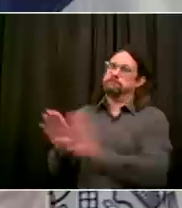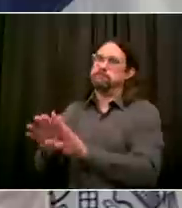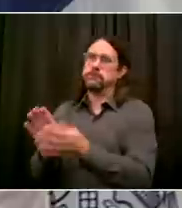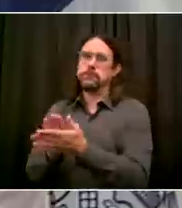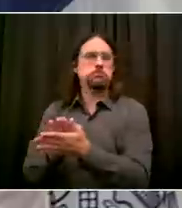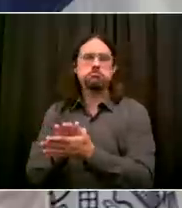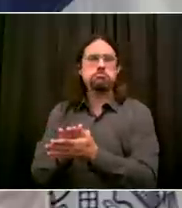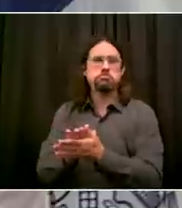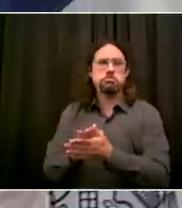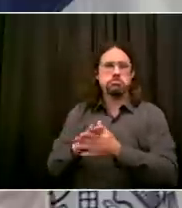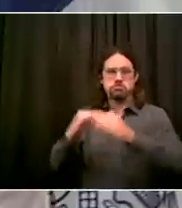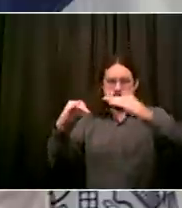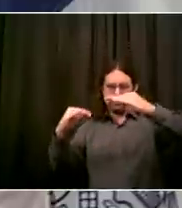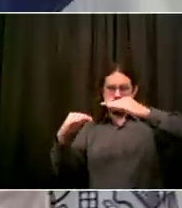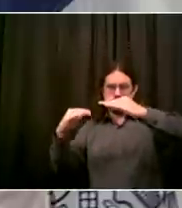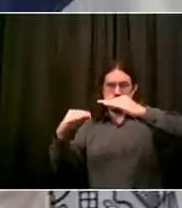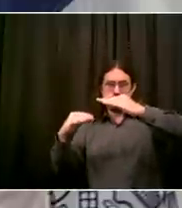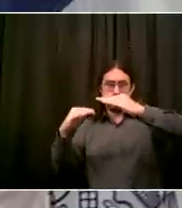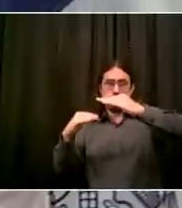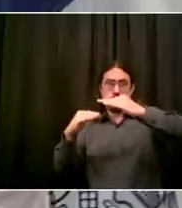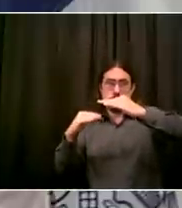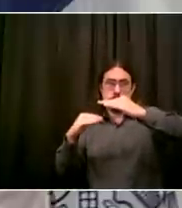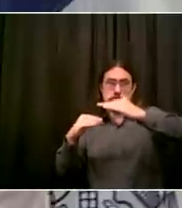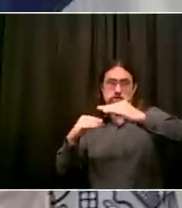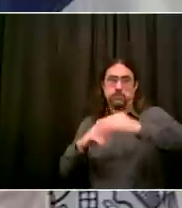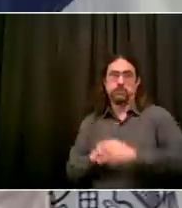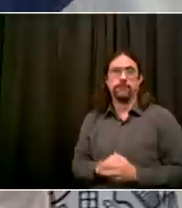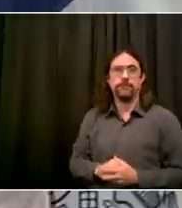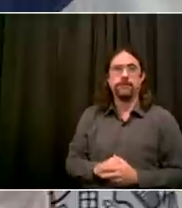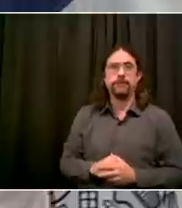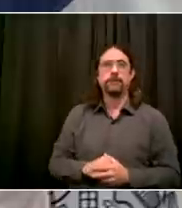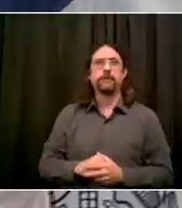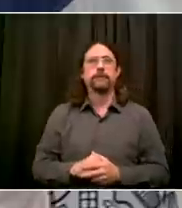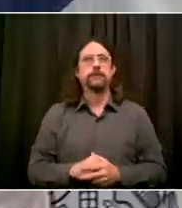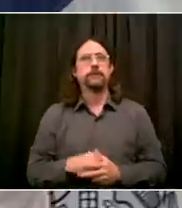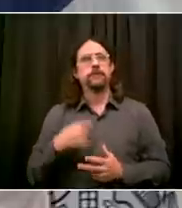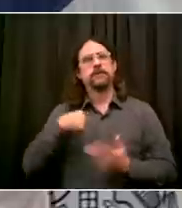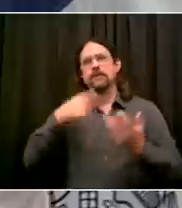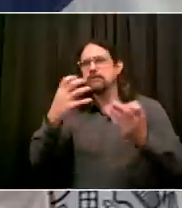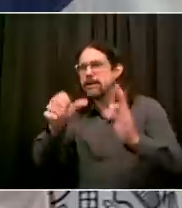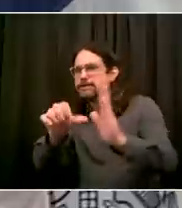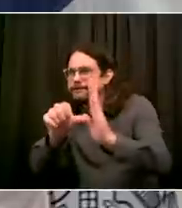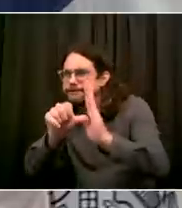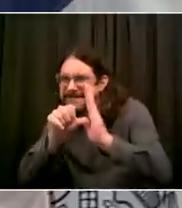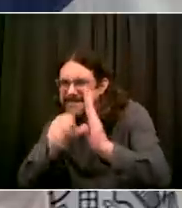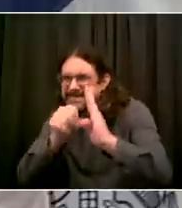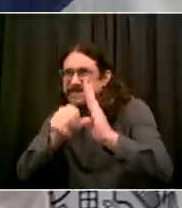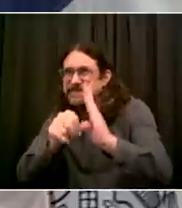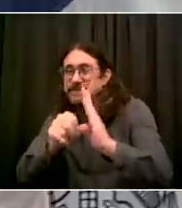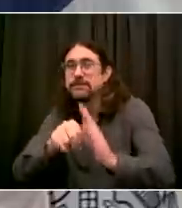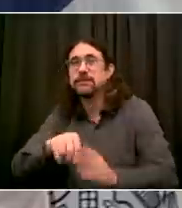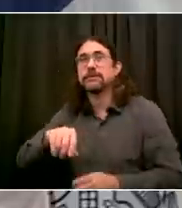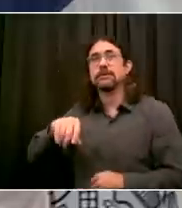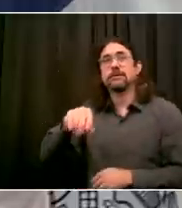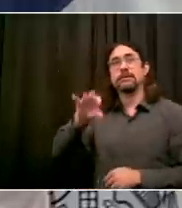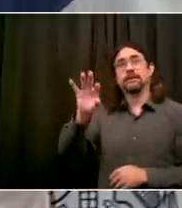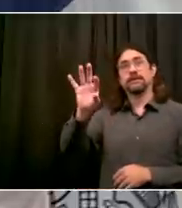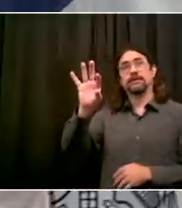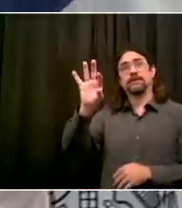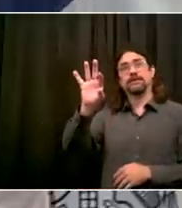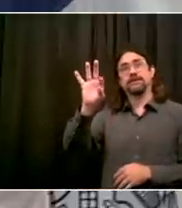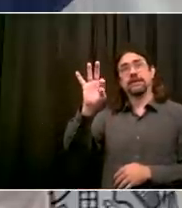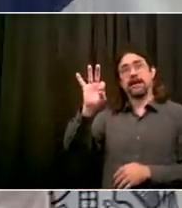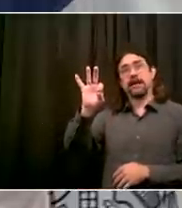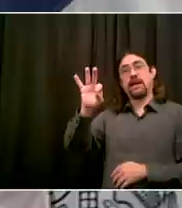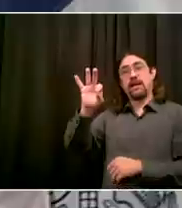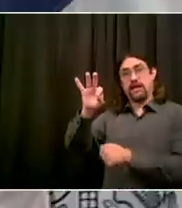it very carefully, daily, hourly. And if at any point we determine we need to close an individual school or any number of